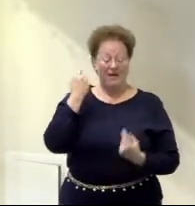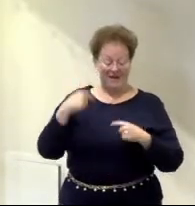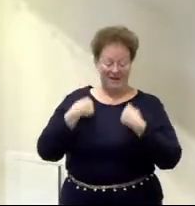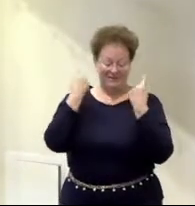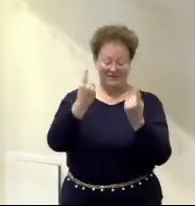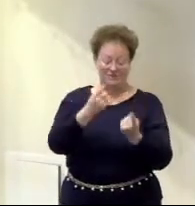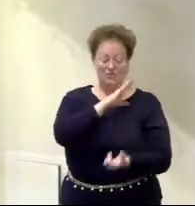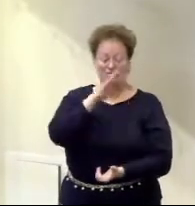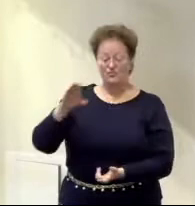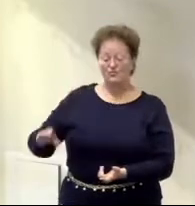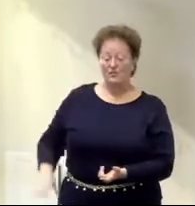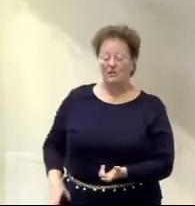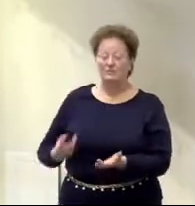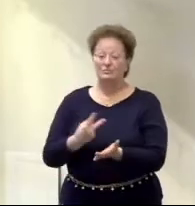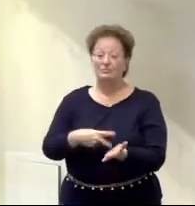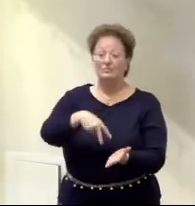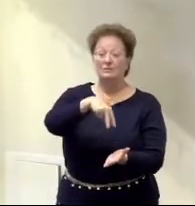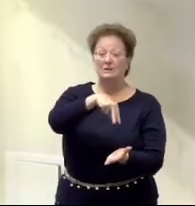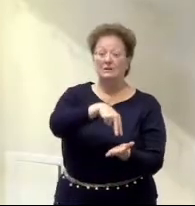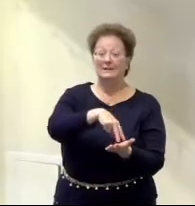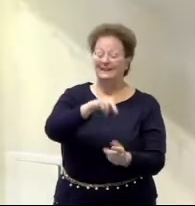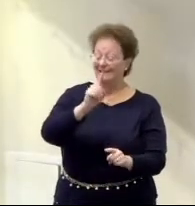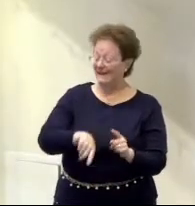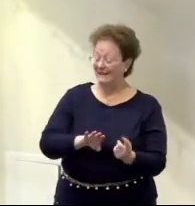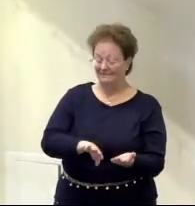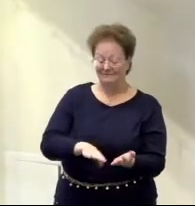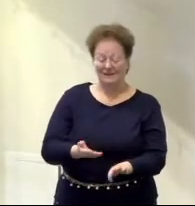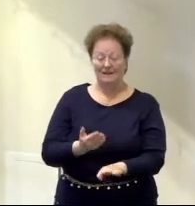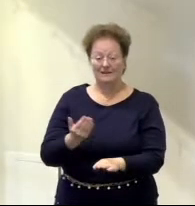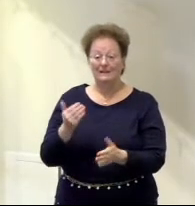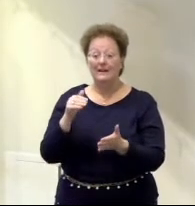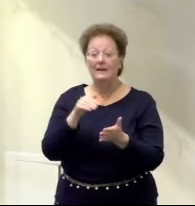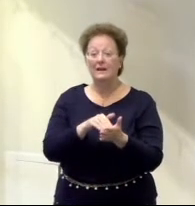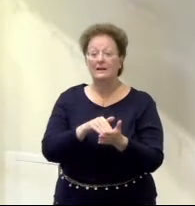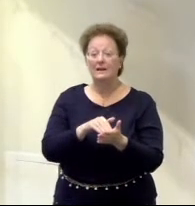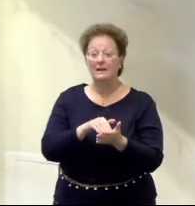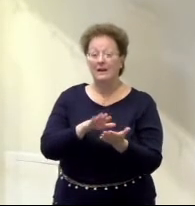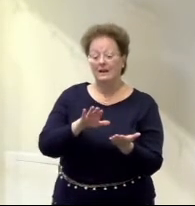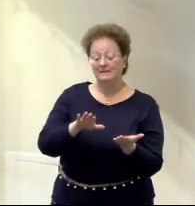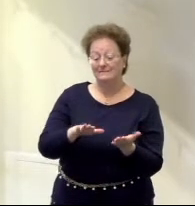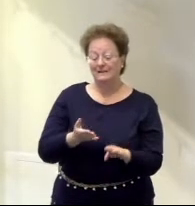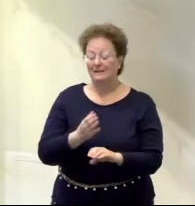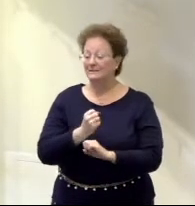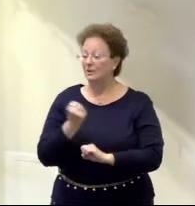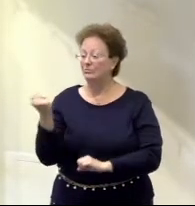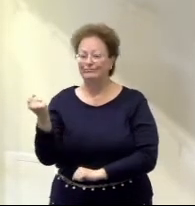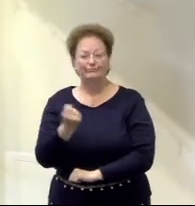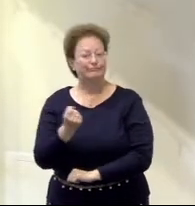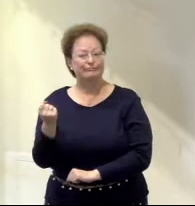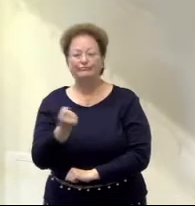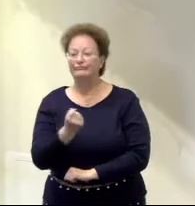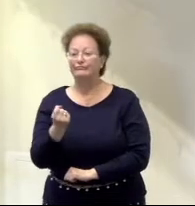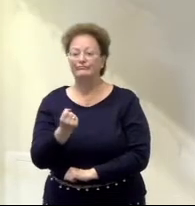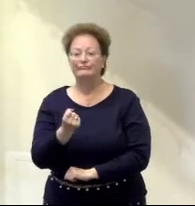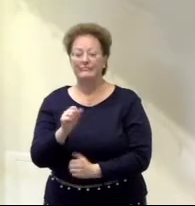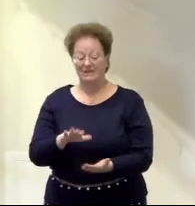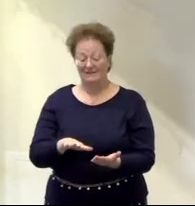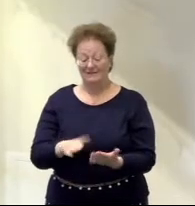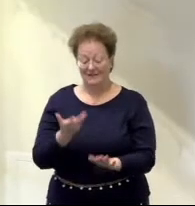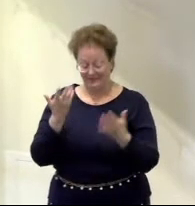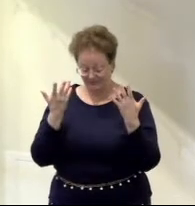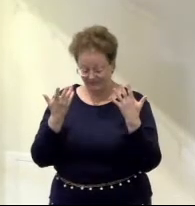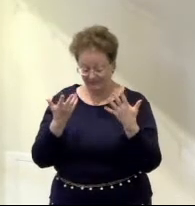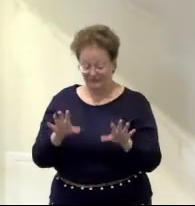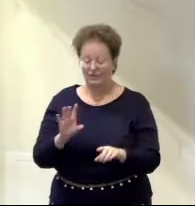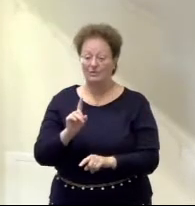since Christ was raised from the dead, he cannot die again. Death no longer has mastery over him. The death he died, he died